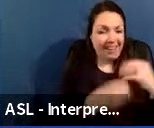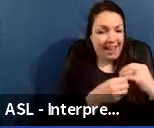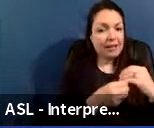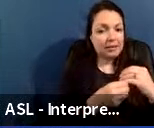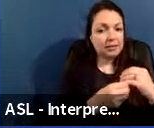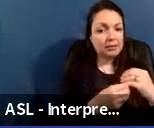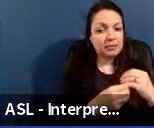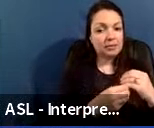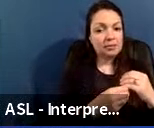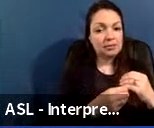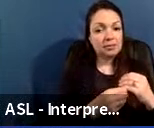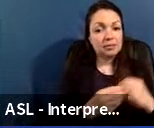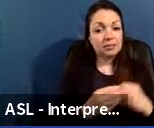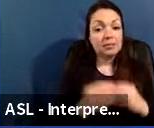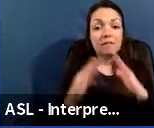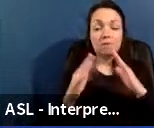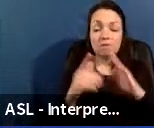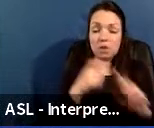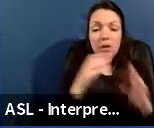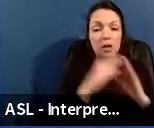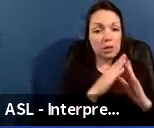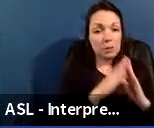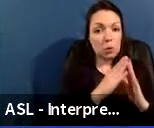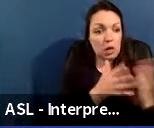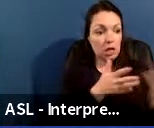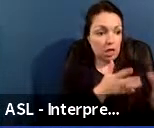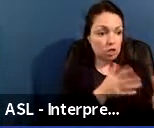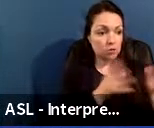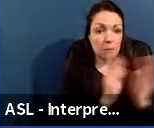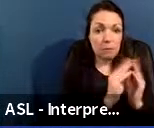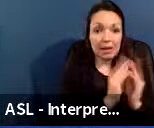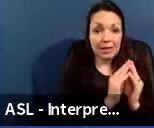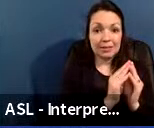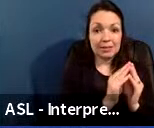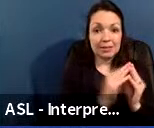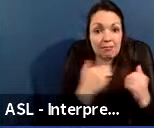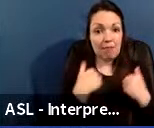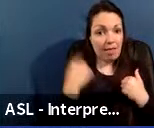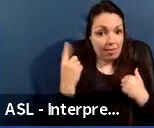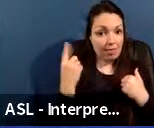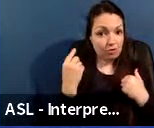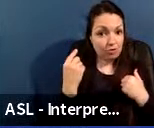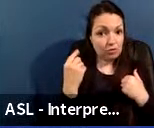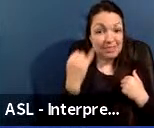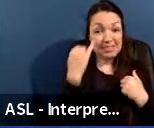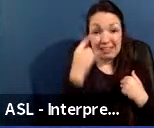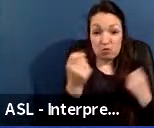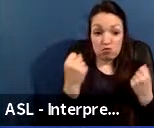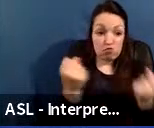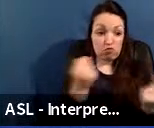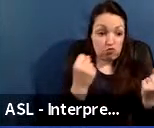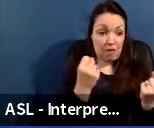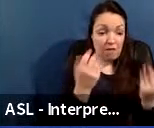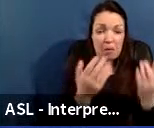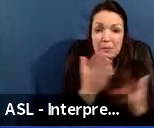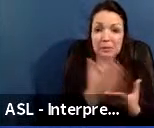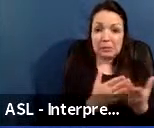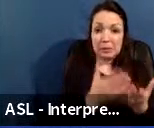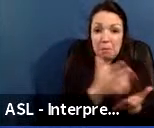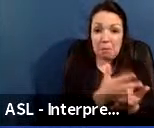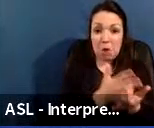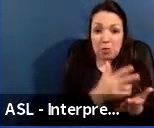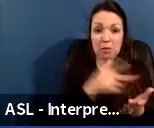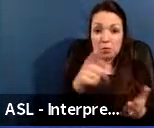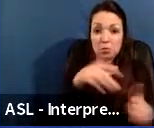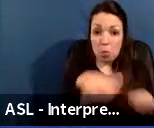result of the community engagement meetings that we held last year. So if you've driven or walked through some of the parking lots, no doubt you have